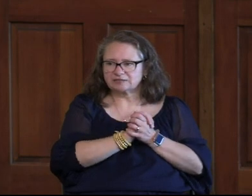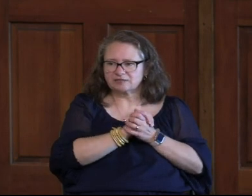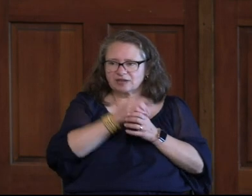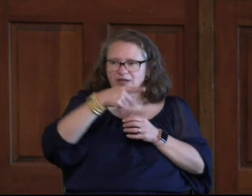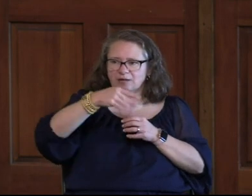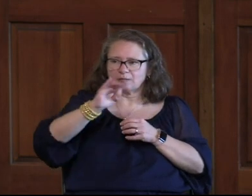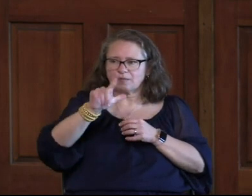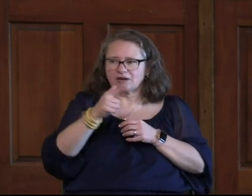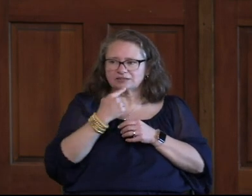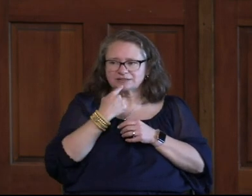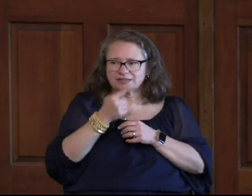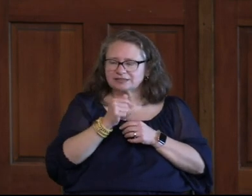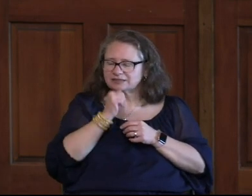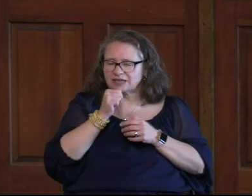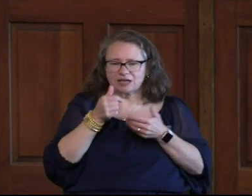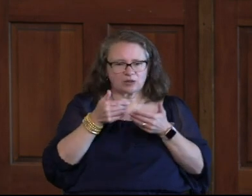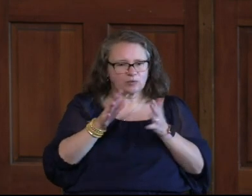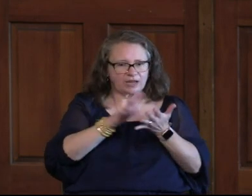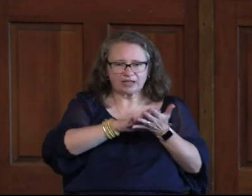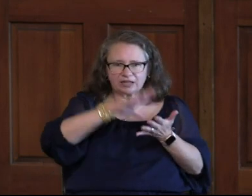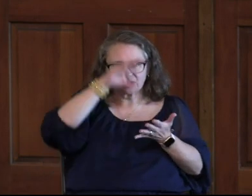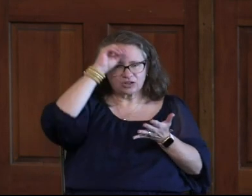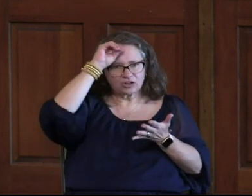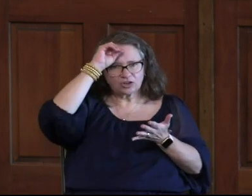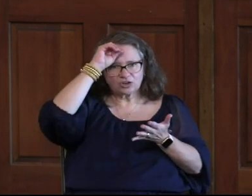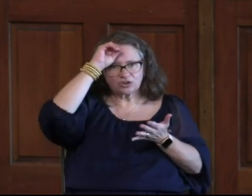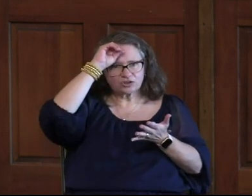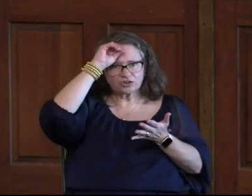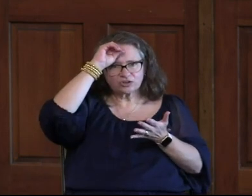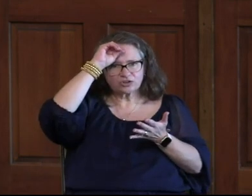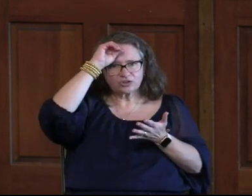Paul Says But That Is Not The Way You Learned Christ